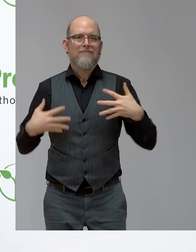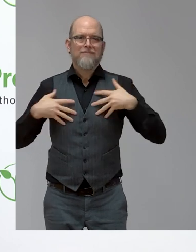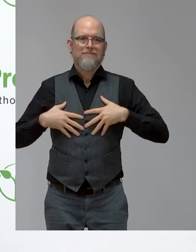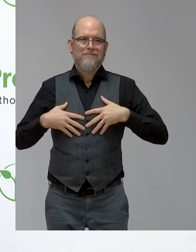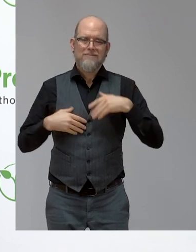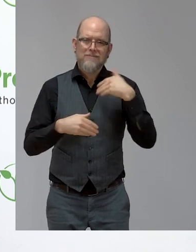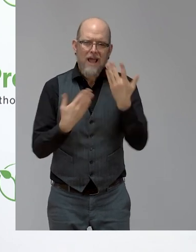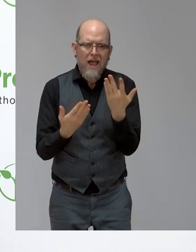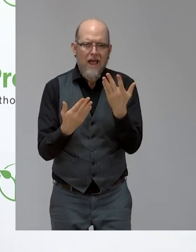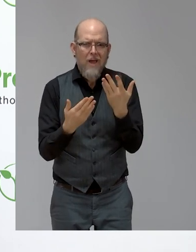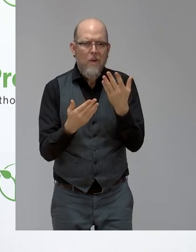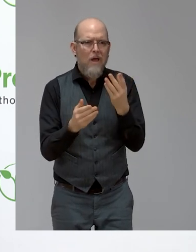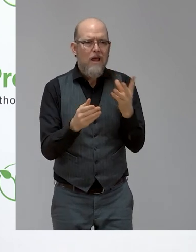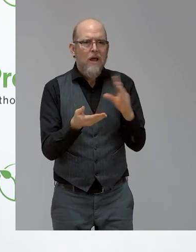for persons with disability. for working grouping bishop today. you.